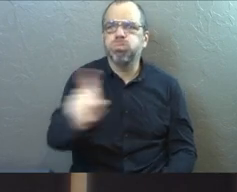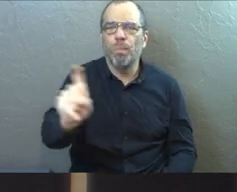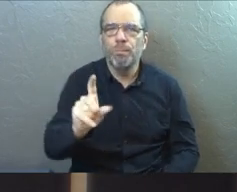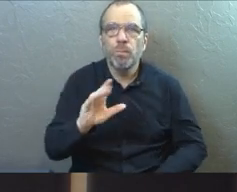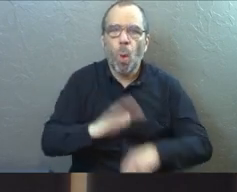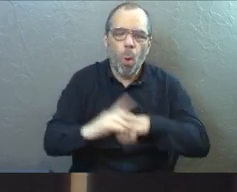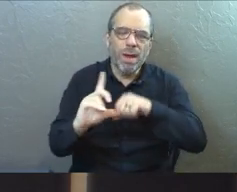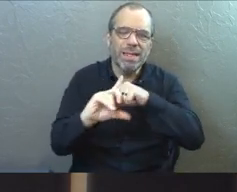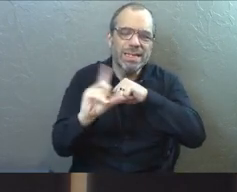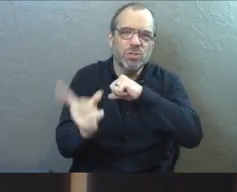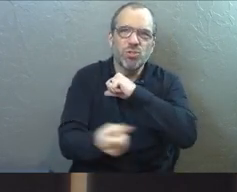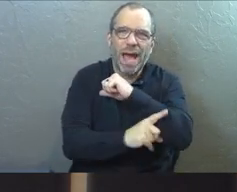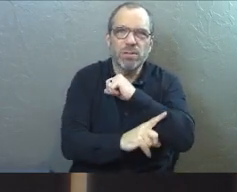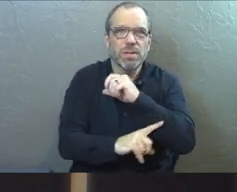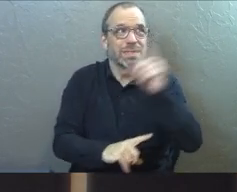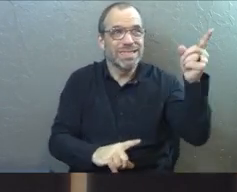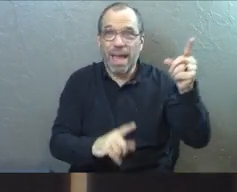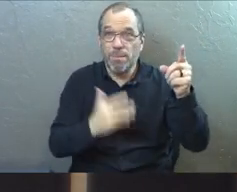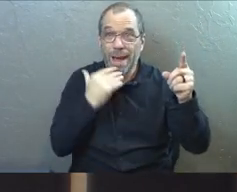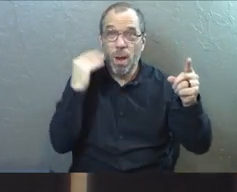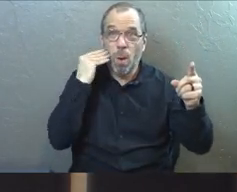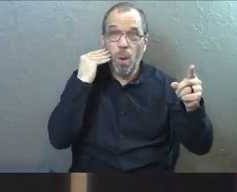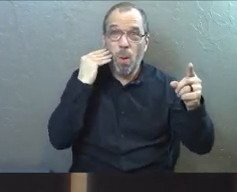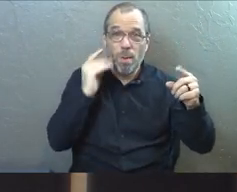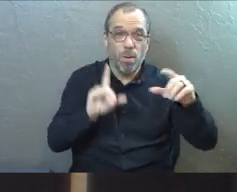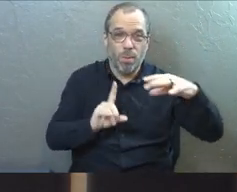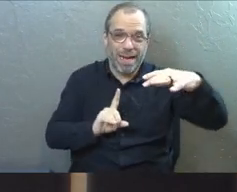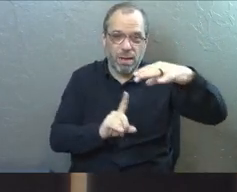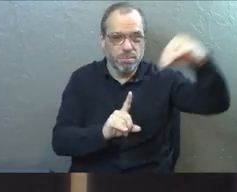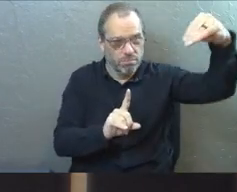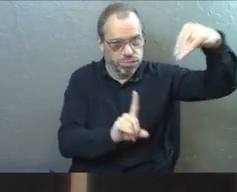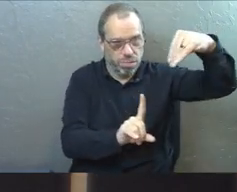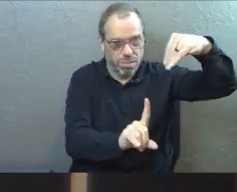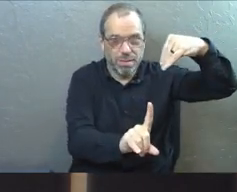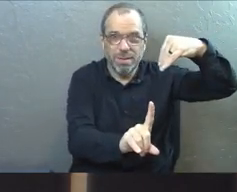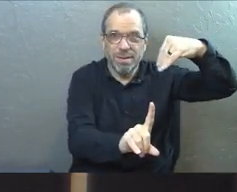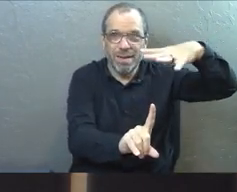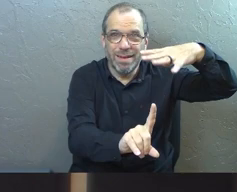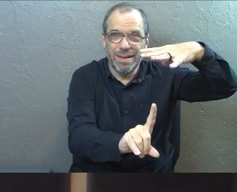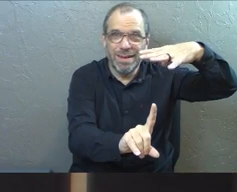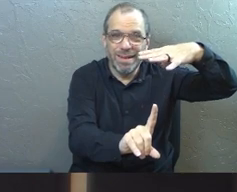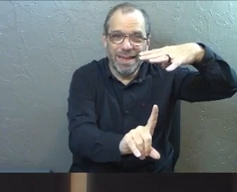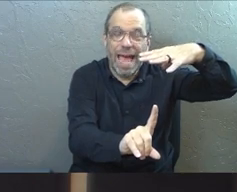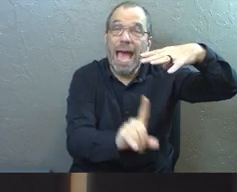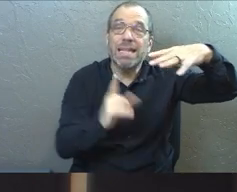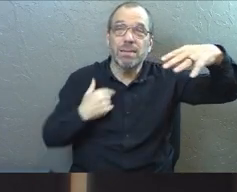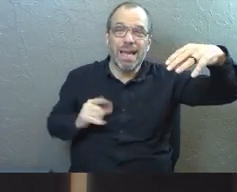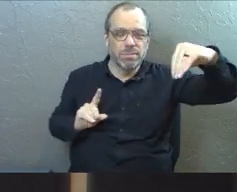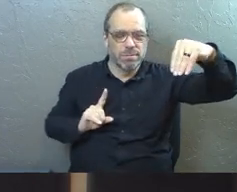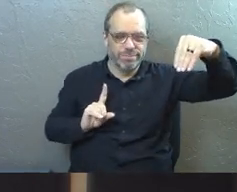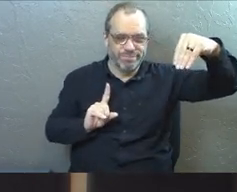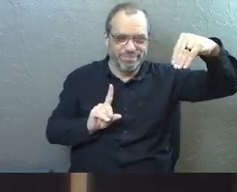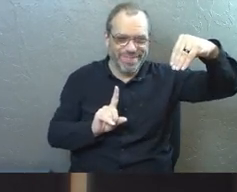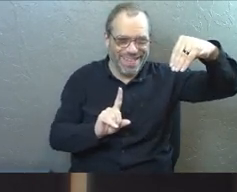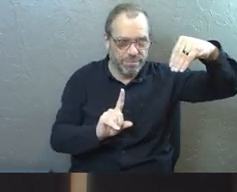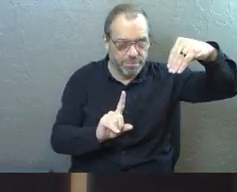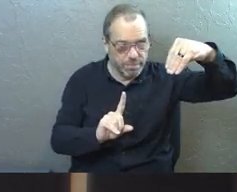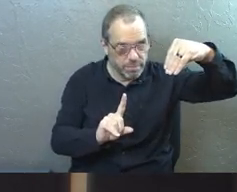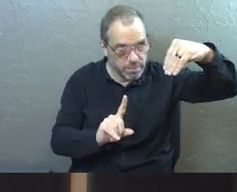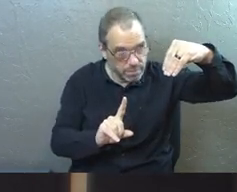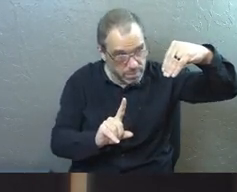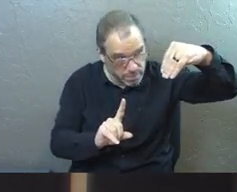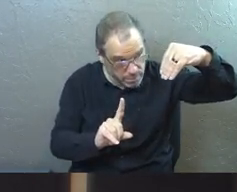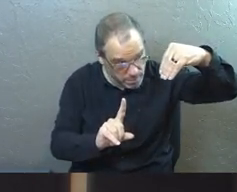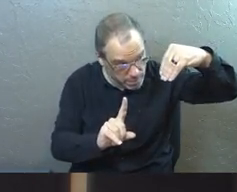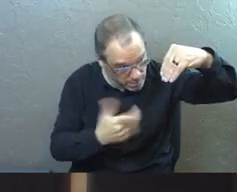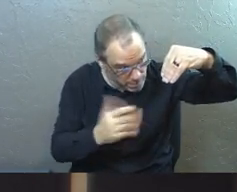And I've got this motion detector light that's on the front of my house. But for whatever reason, sometimes it just likes to take its time. You know, it just takes a little bit longer